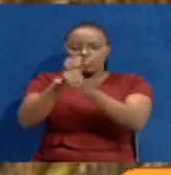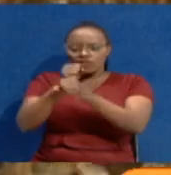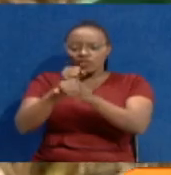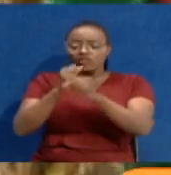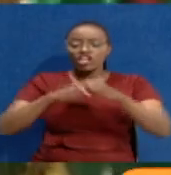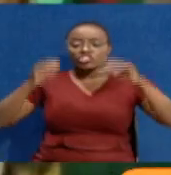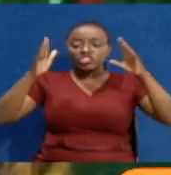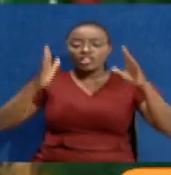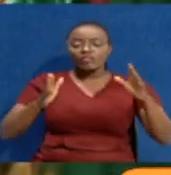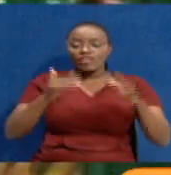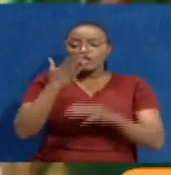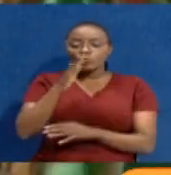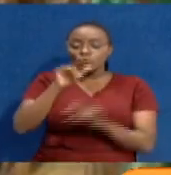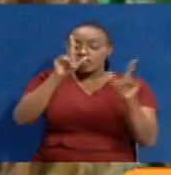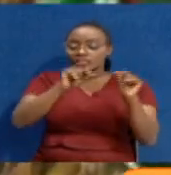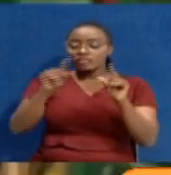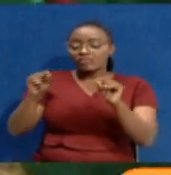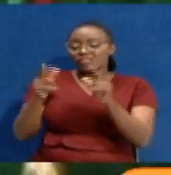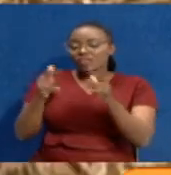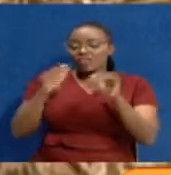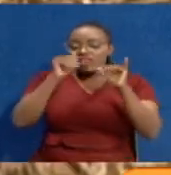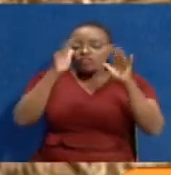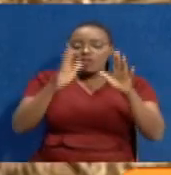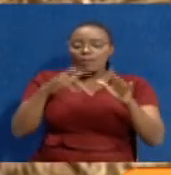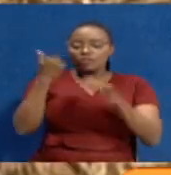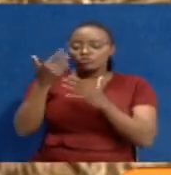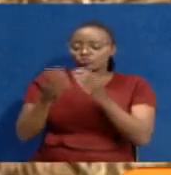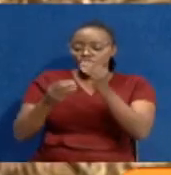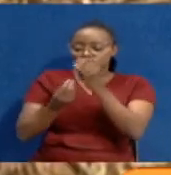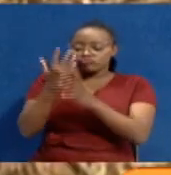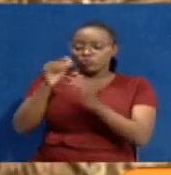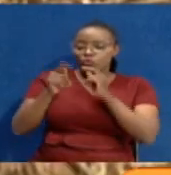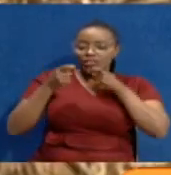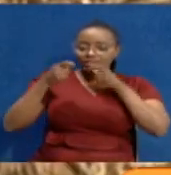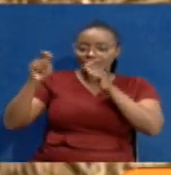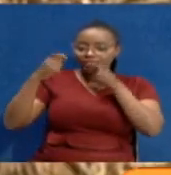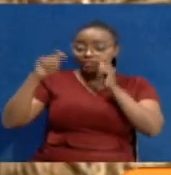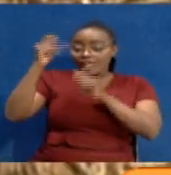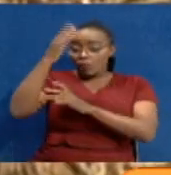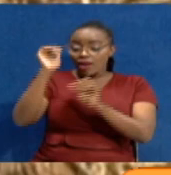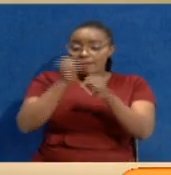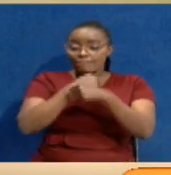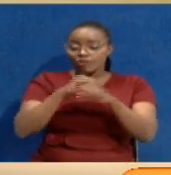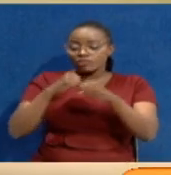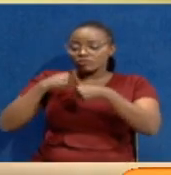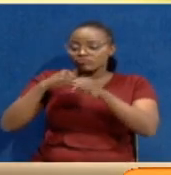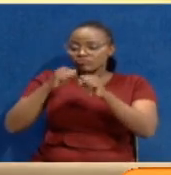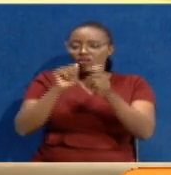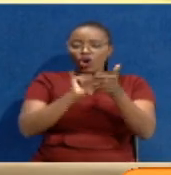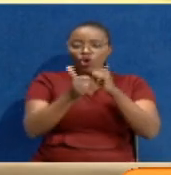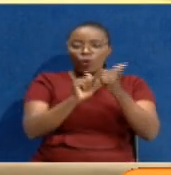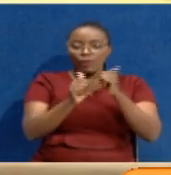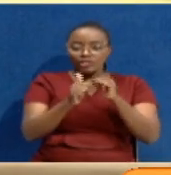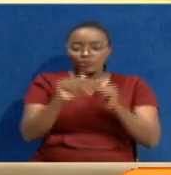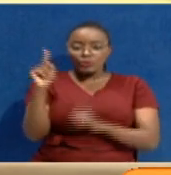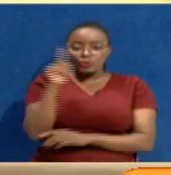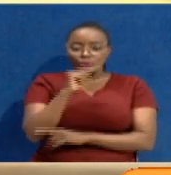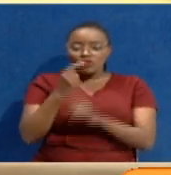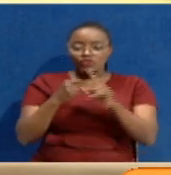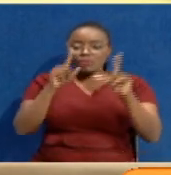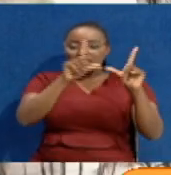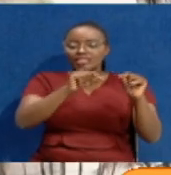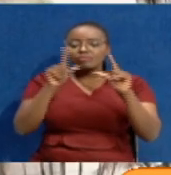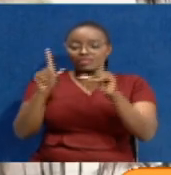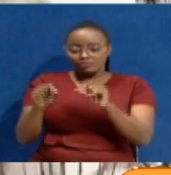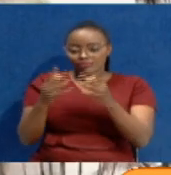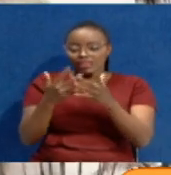Ooko, the cheap sugar has seen cane farmers suffer huge losses as millers are unable to crush owing to competition from these